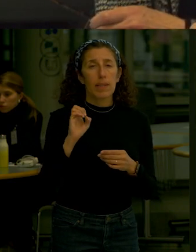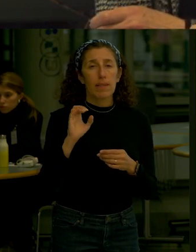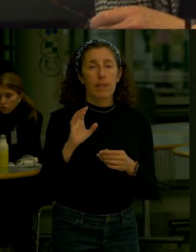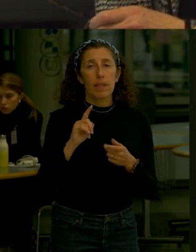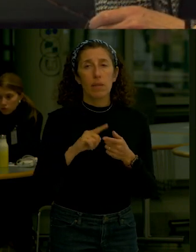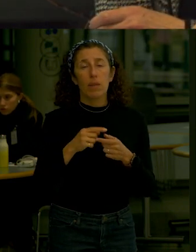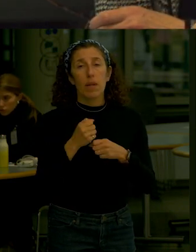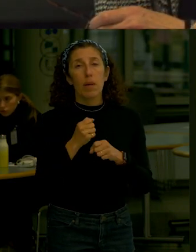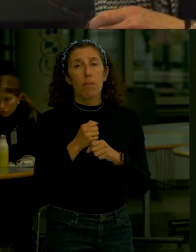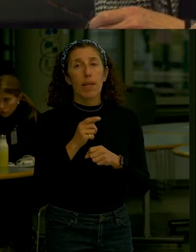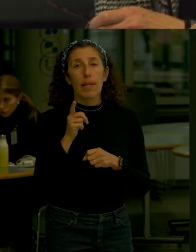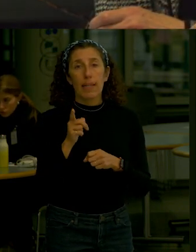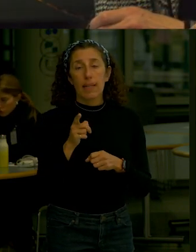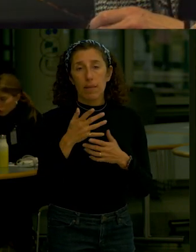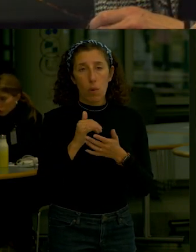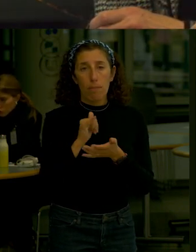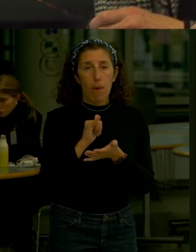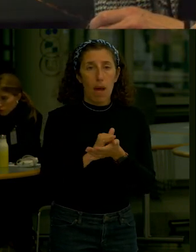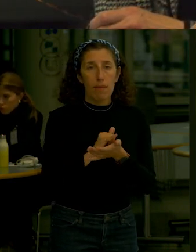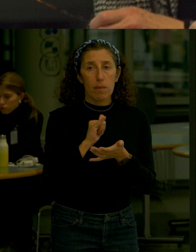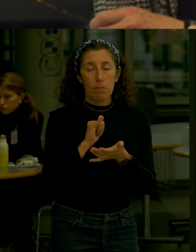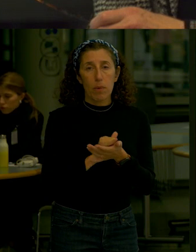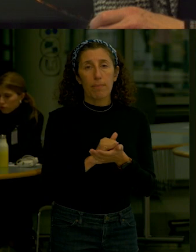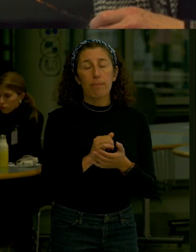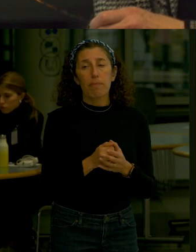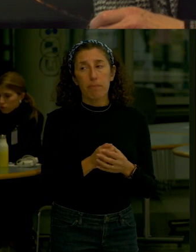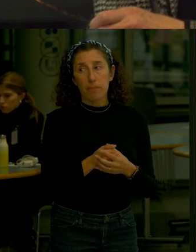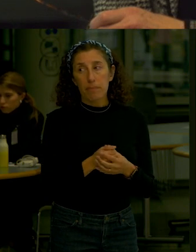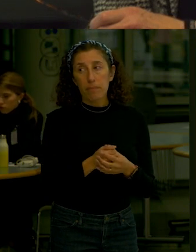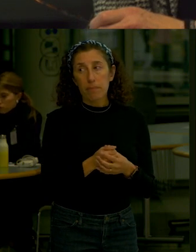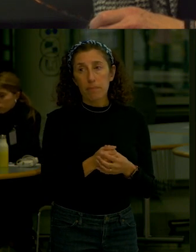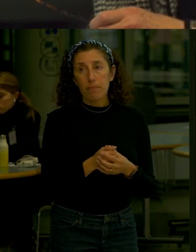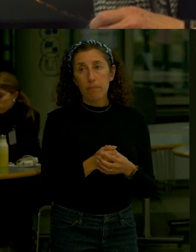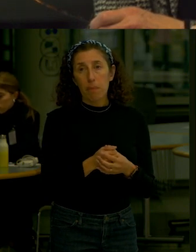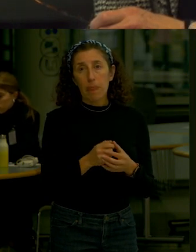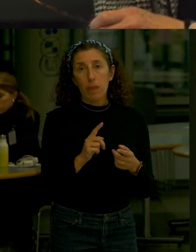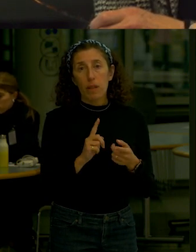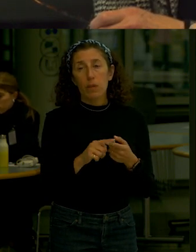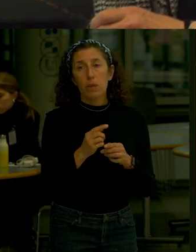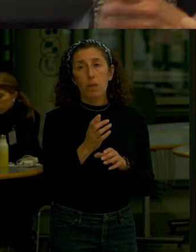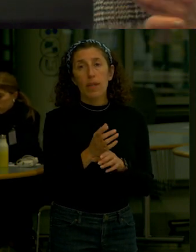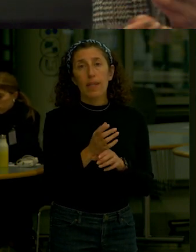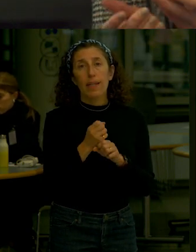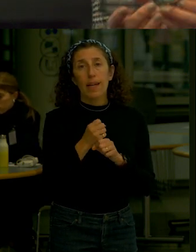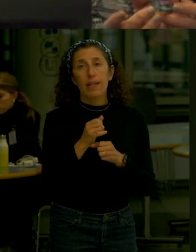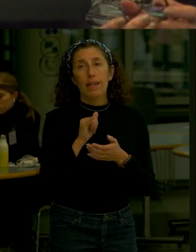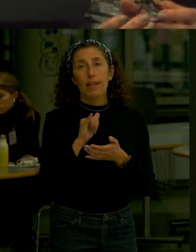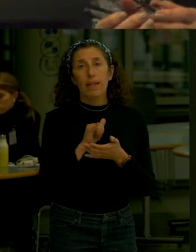absolutely implausible That we would be able to get that location